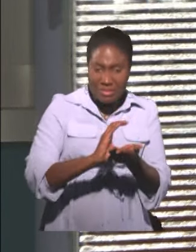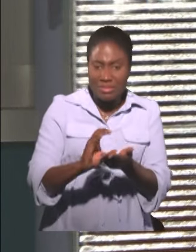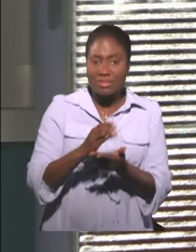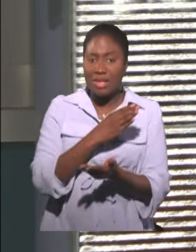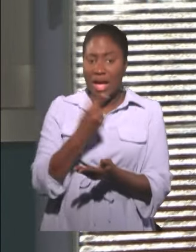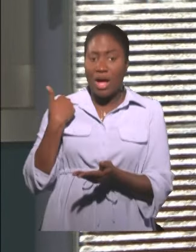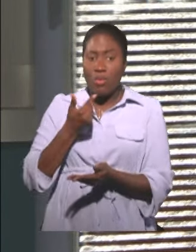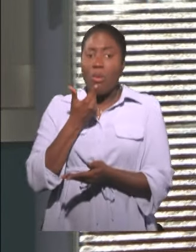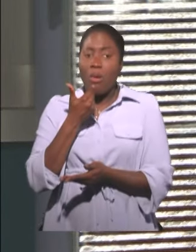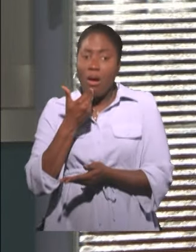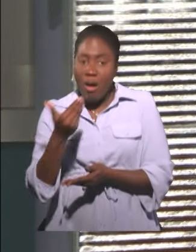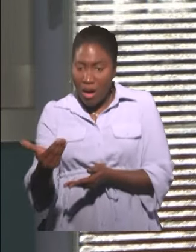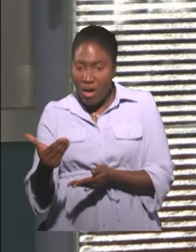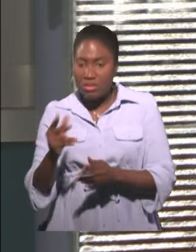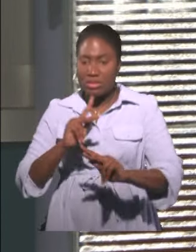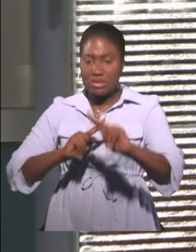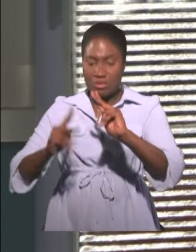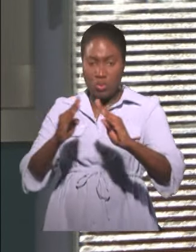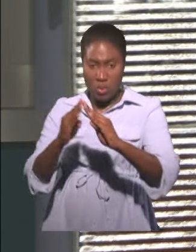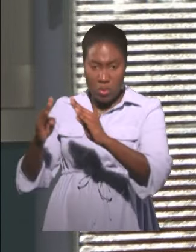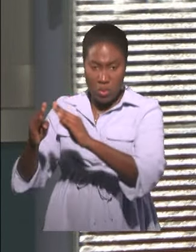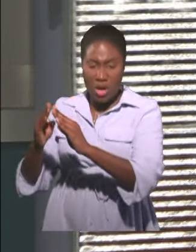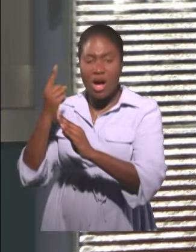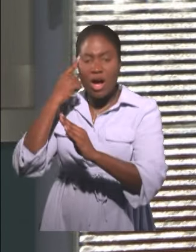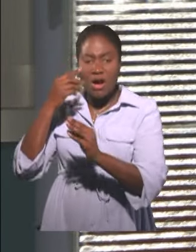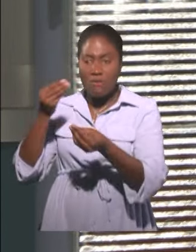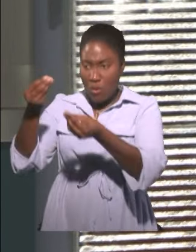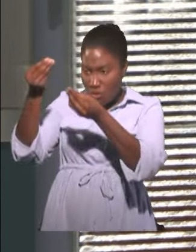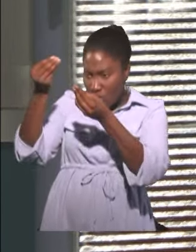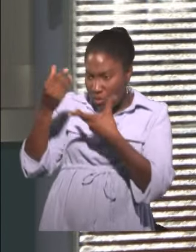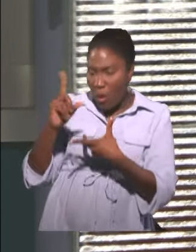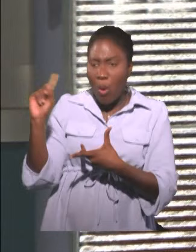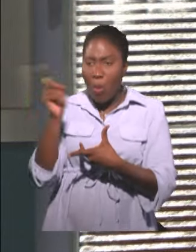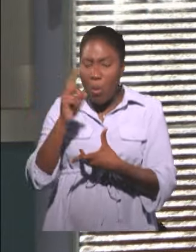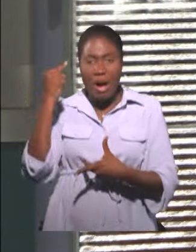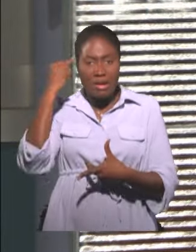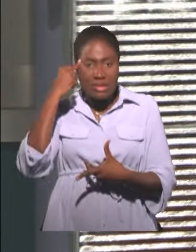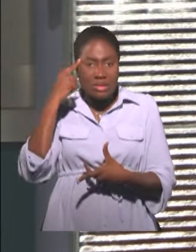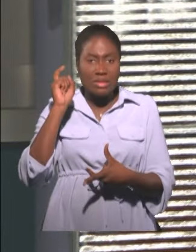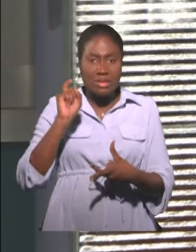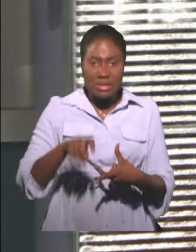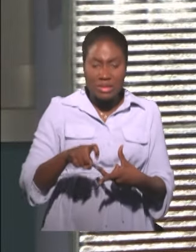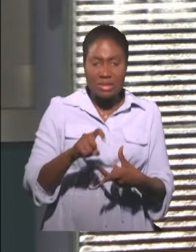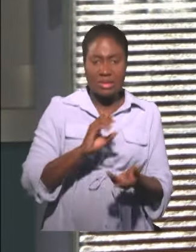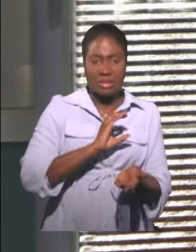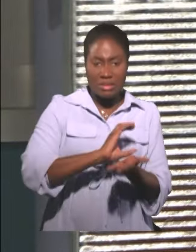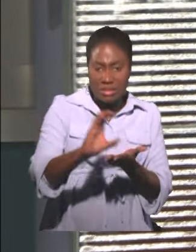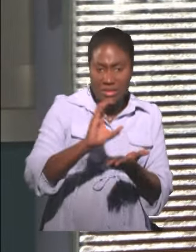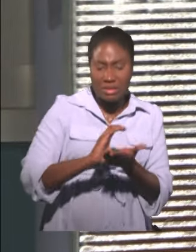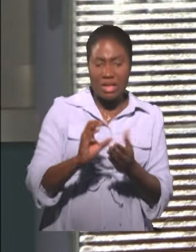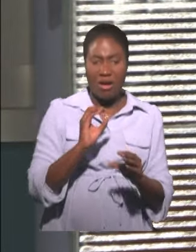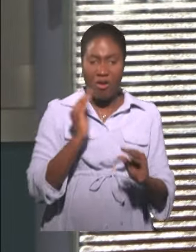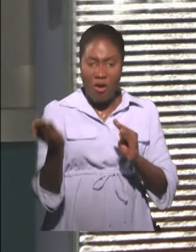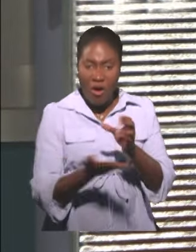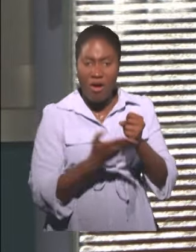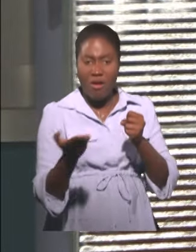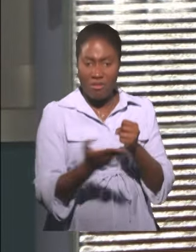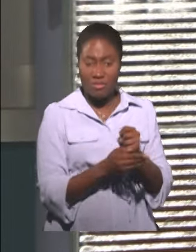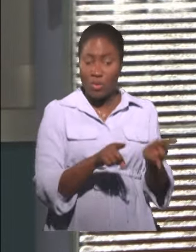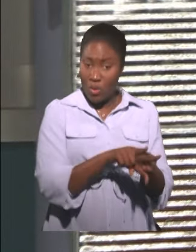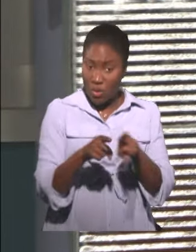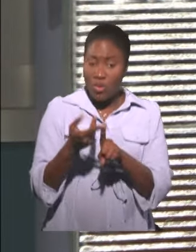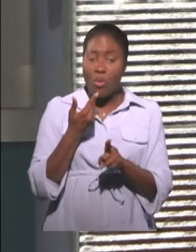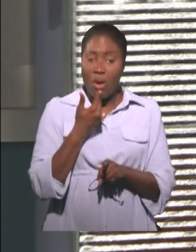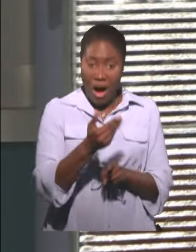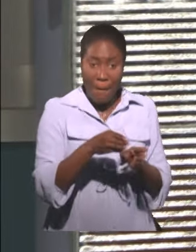of areas that they deem necessary for intervention. We've also asked the public to support us by submitting areas